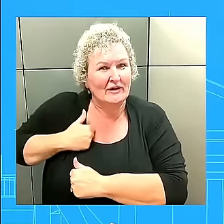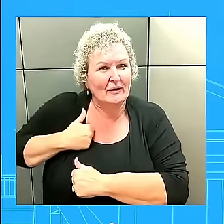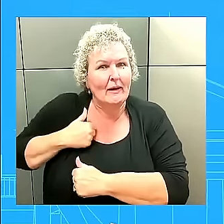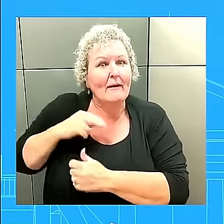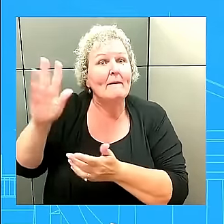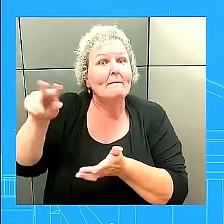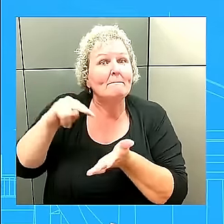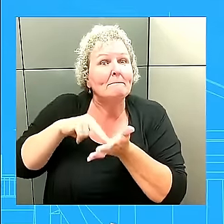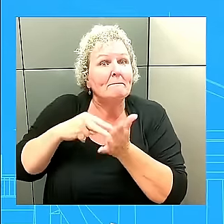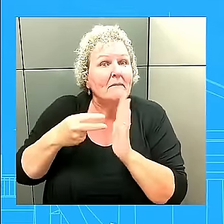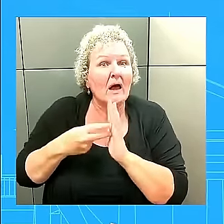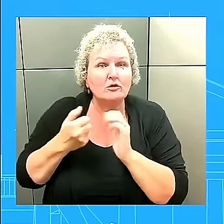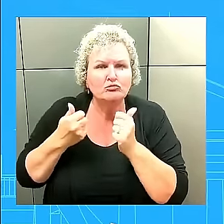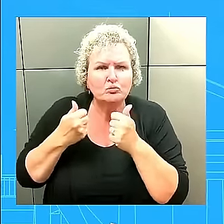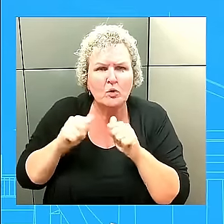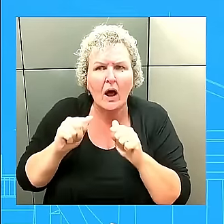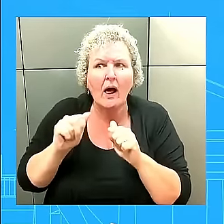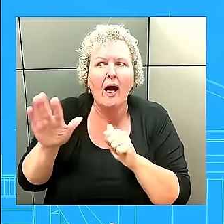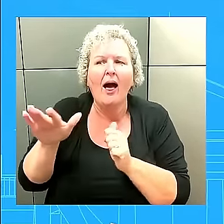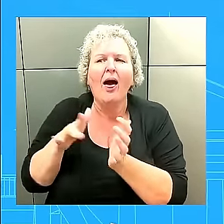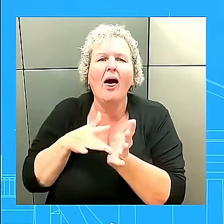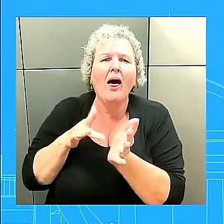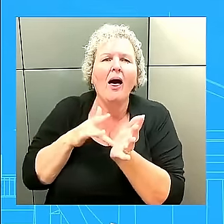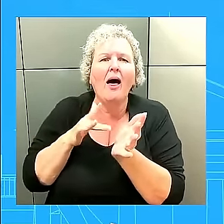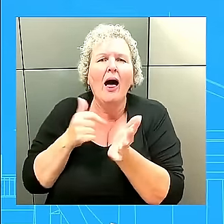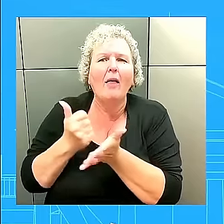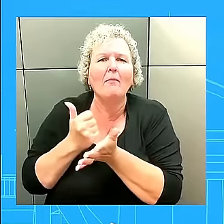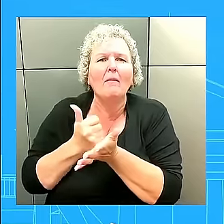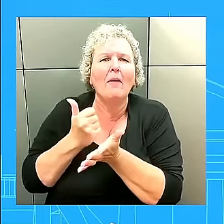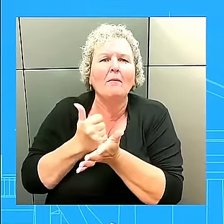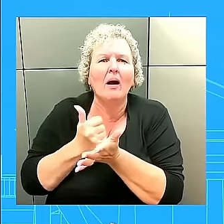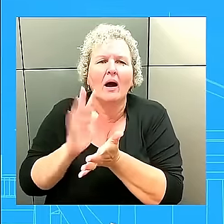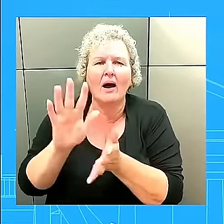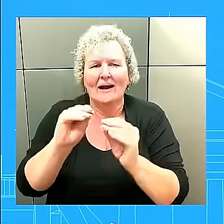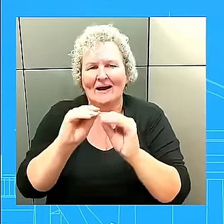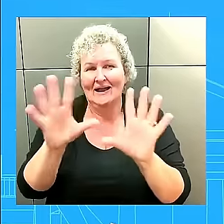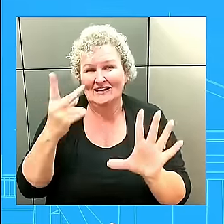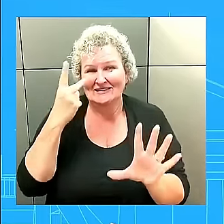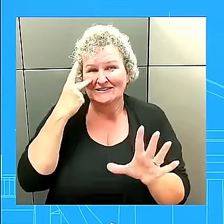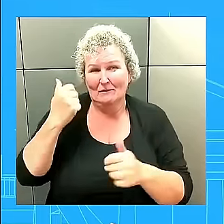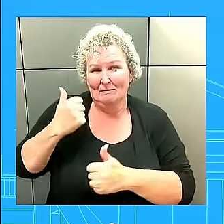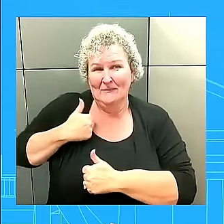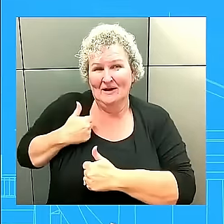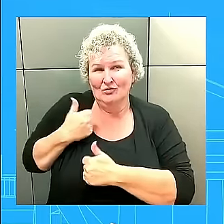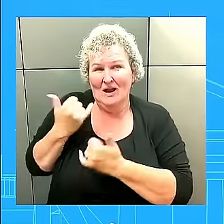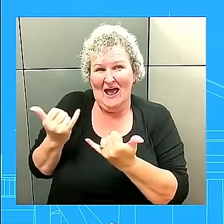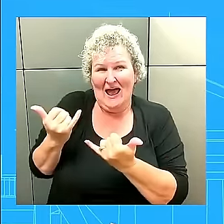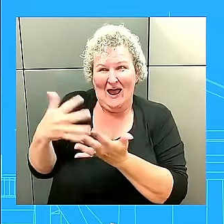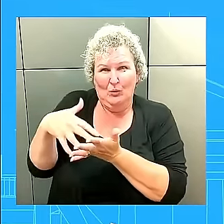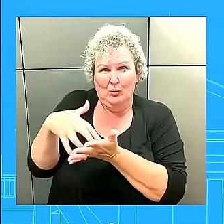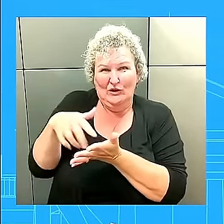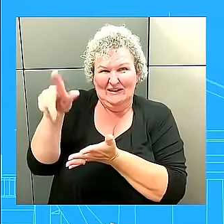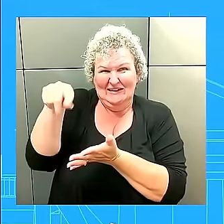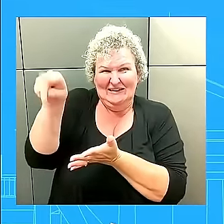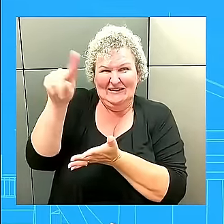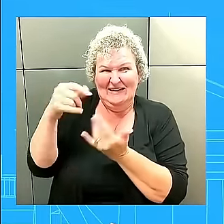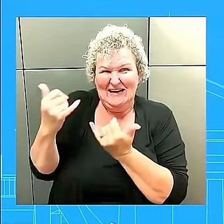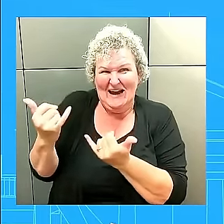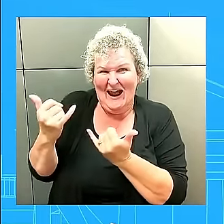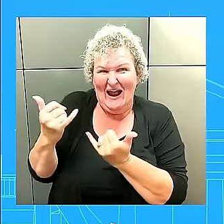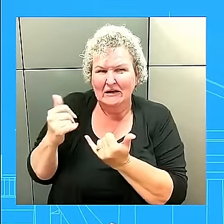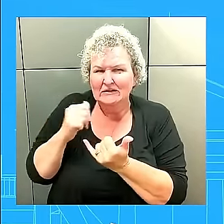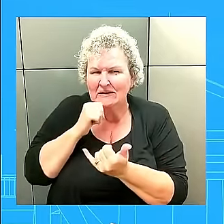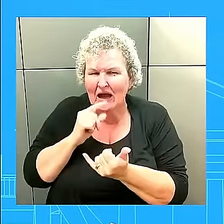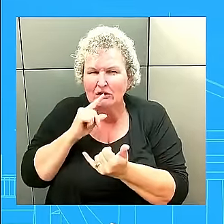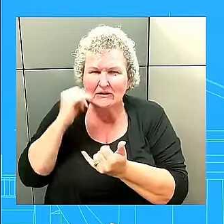think speaks volumes about how much his military is suffering and how uncertain he believes, how untenable he believes his situation